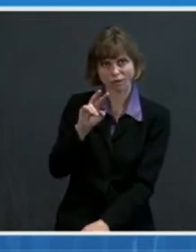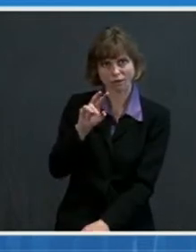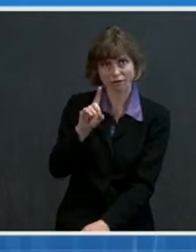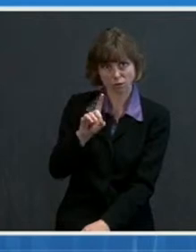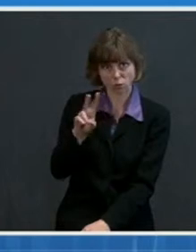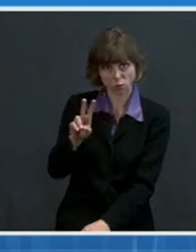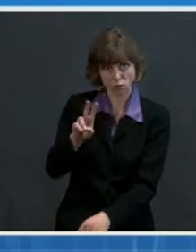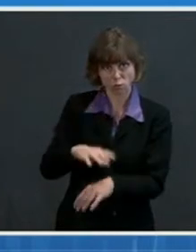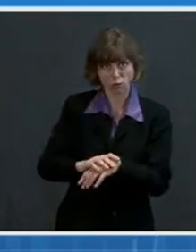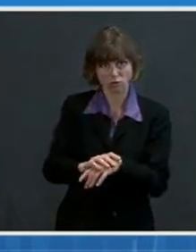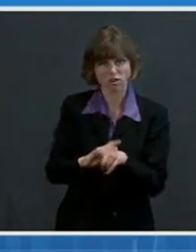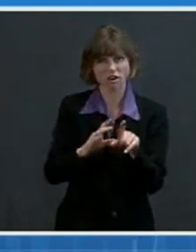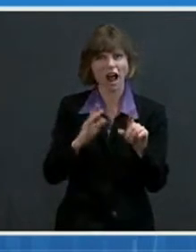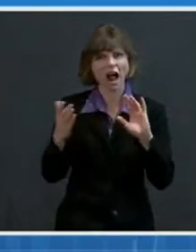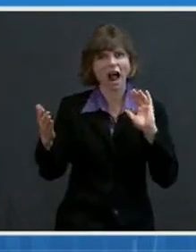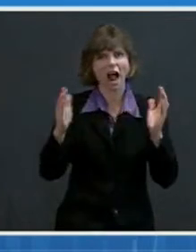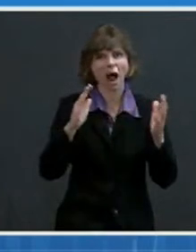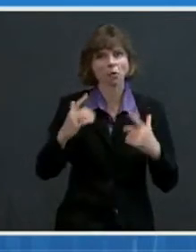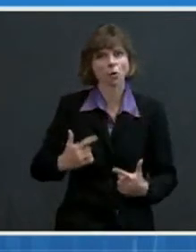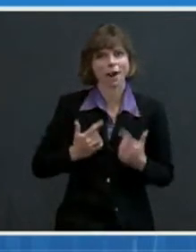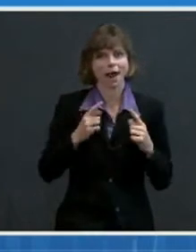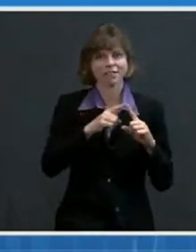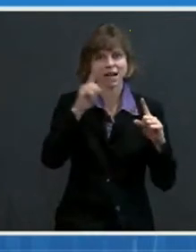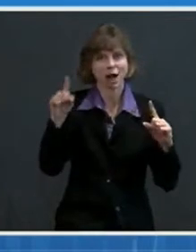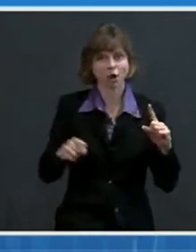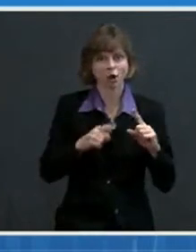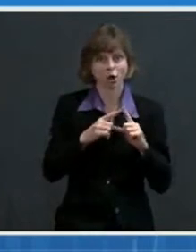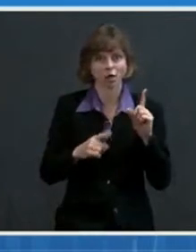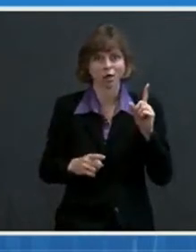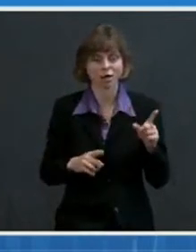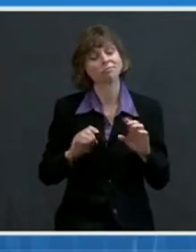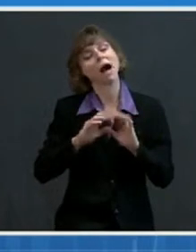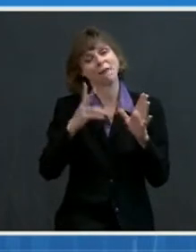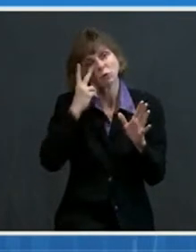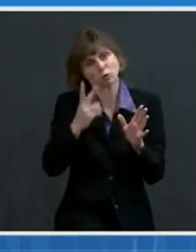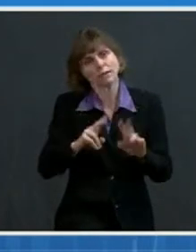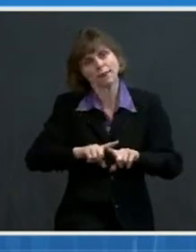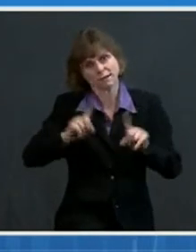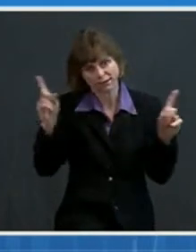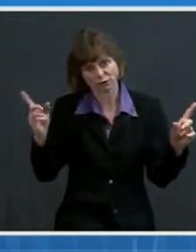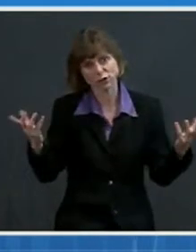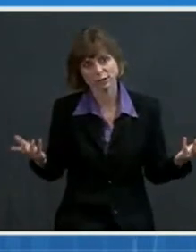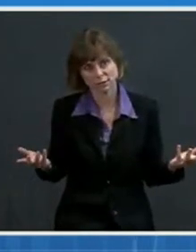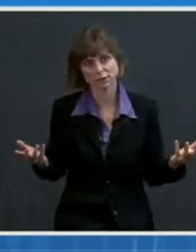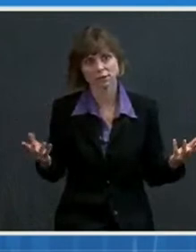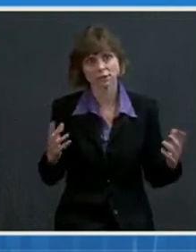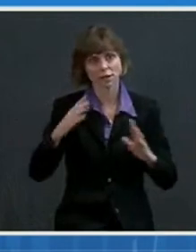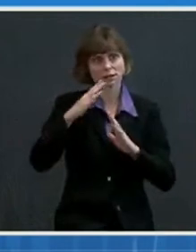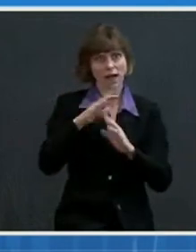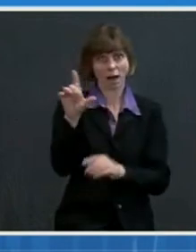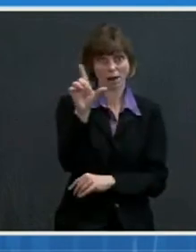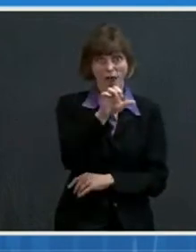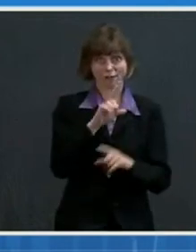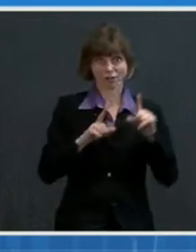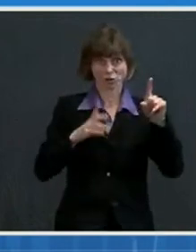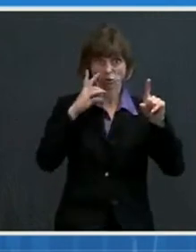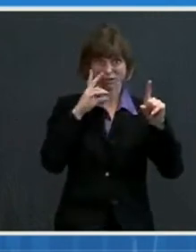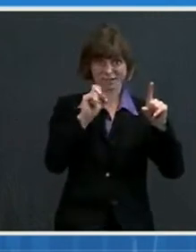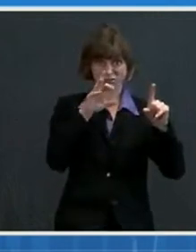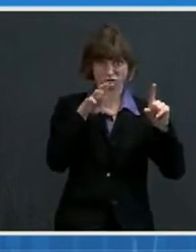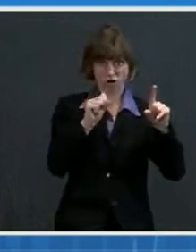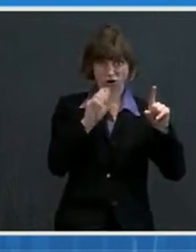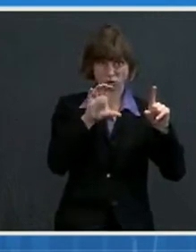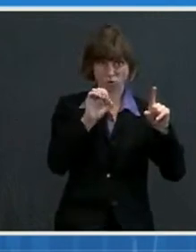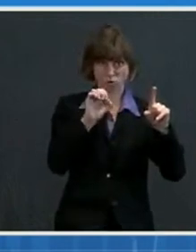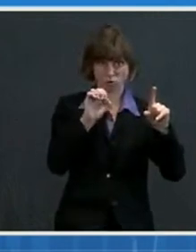here's a comparable life cycle. Obviously, there are differences here. Again, in the upper left, you see SARS-CoV